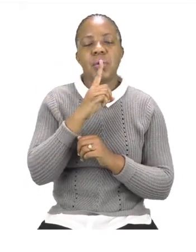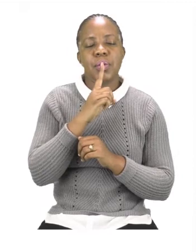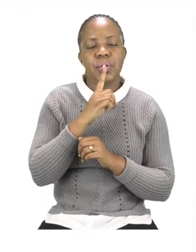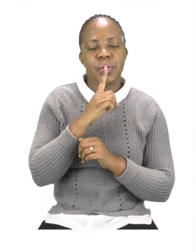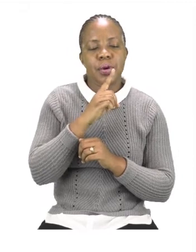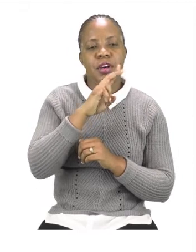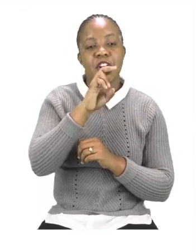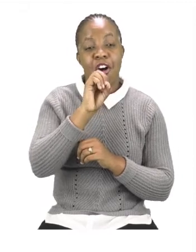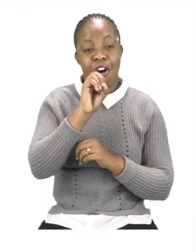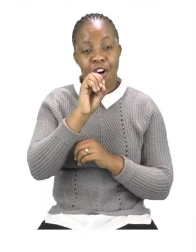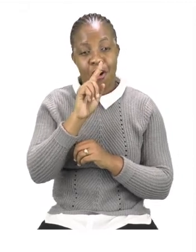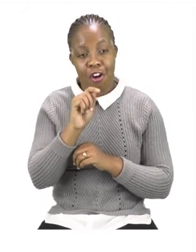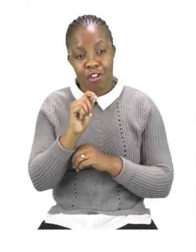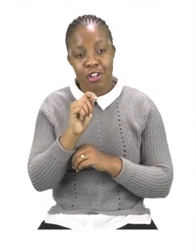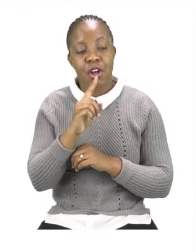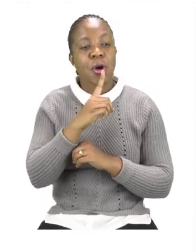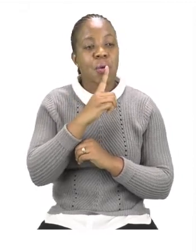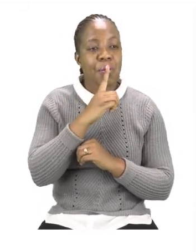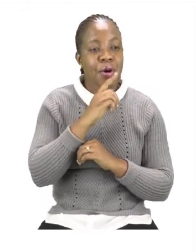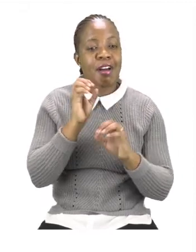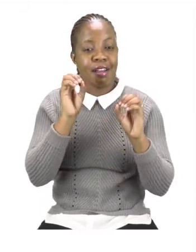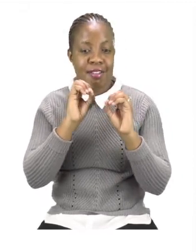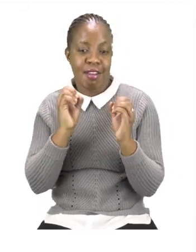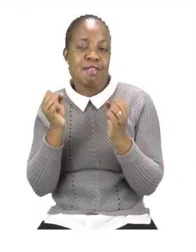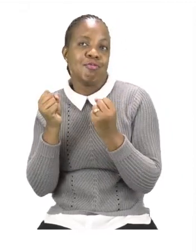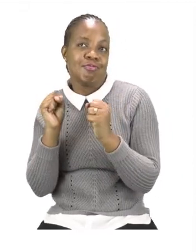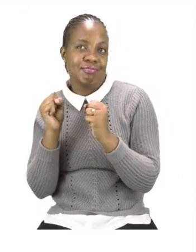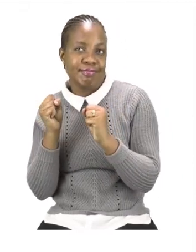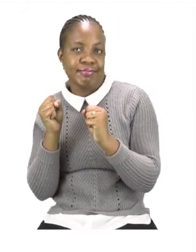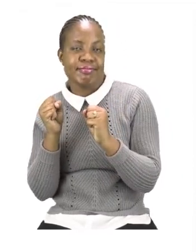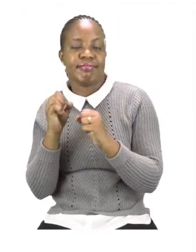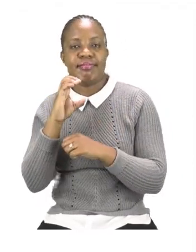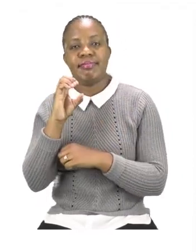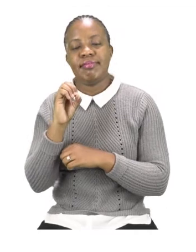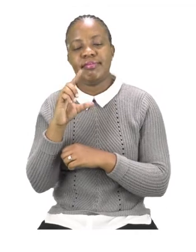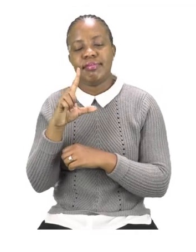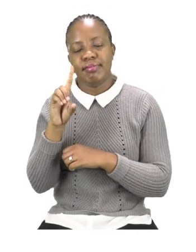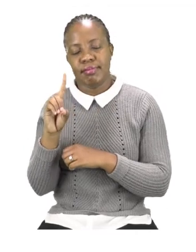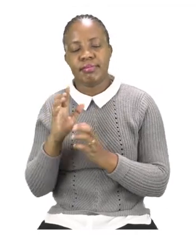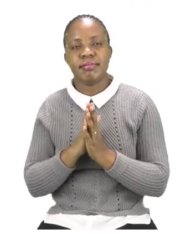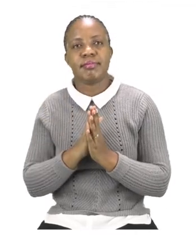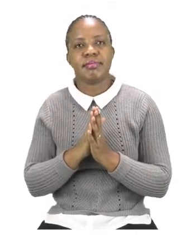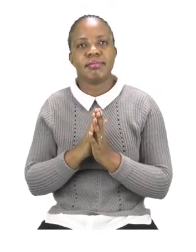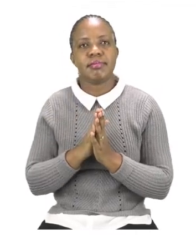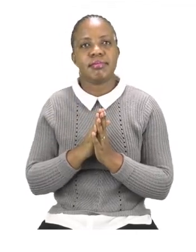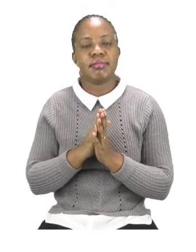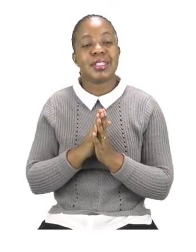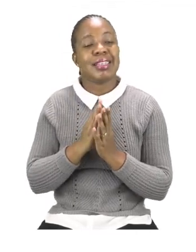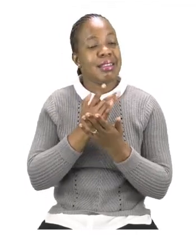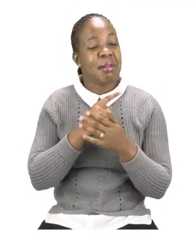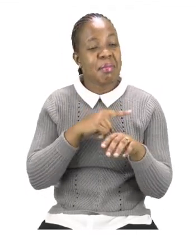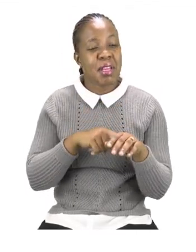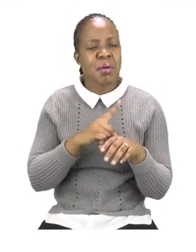something is hot. So know that it is very, very dangerous at times to touch. But